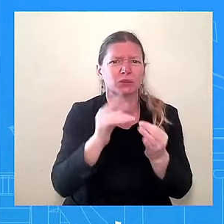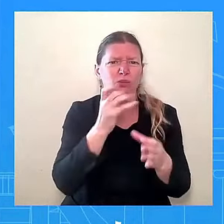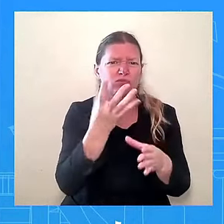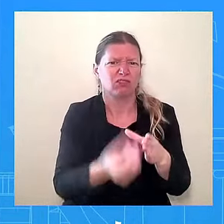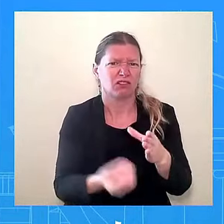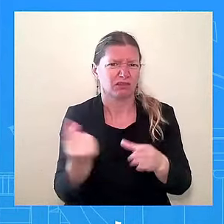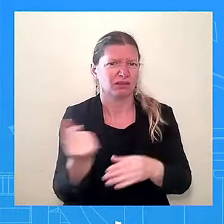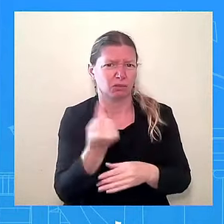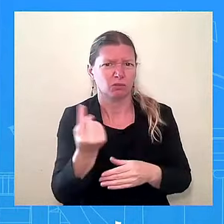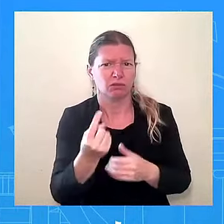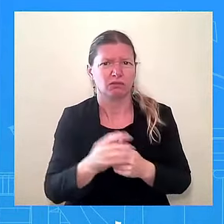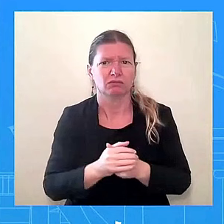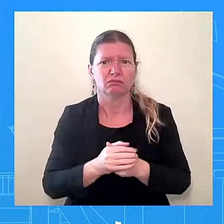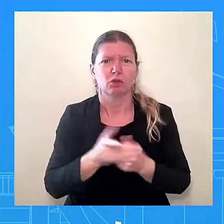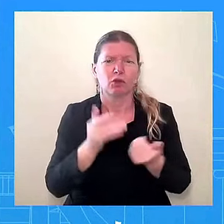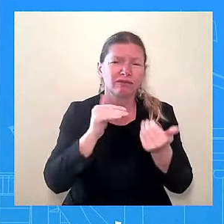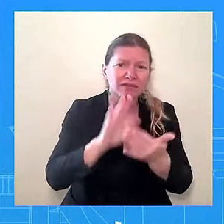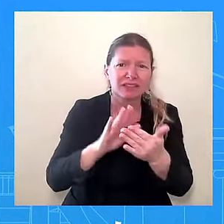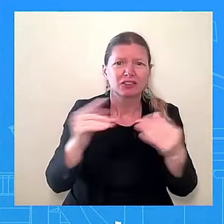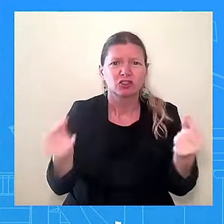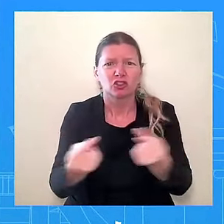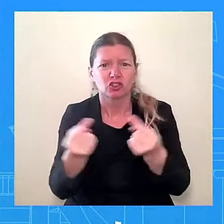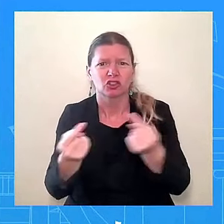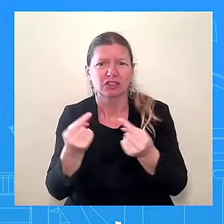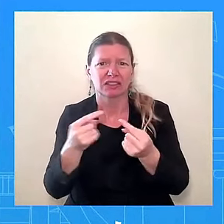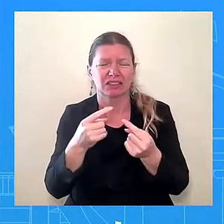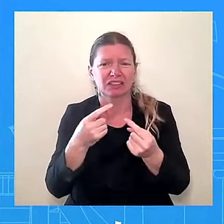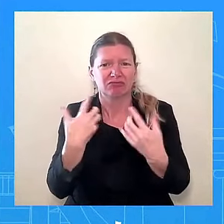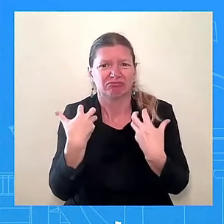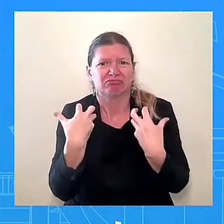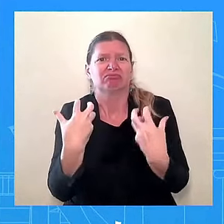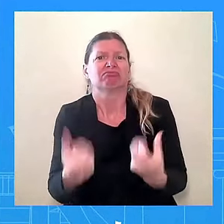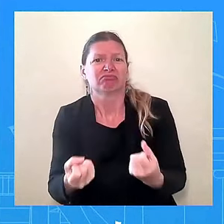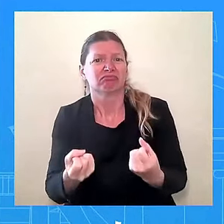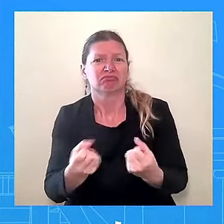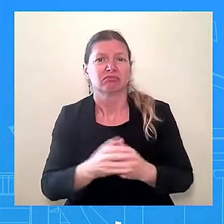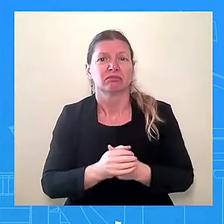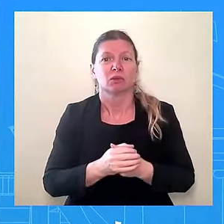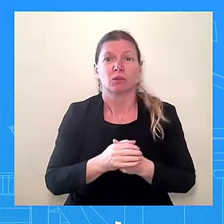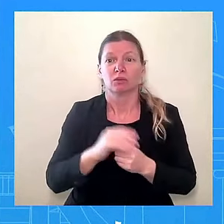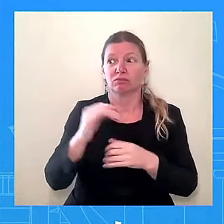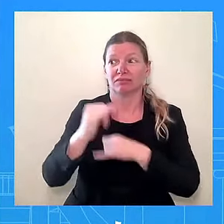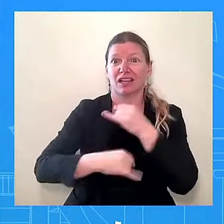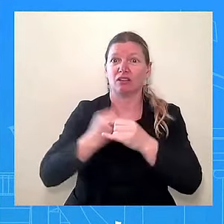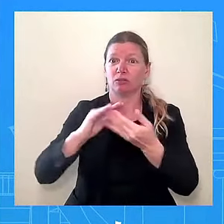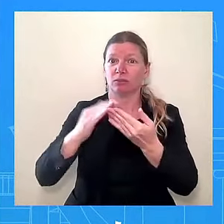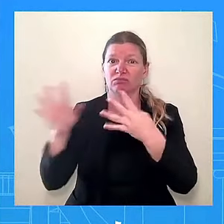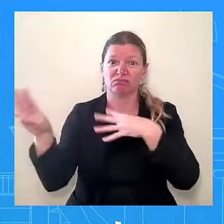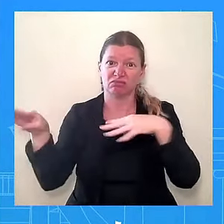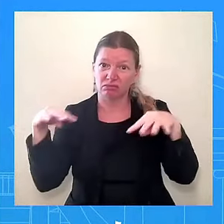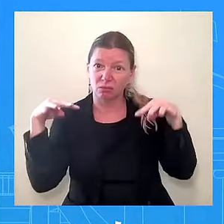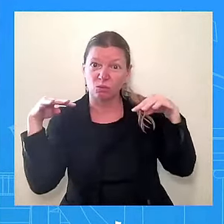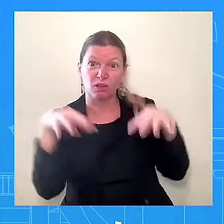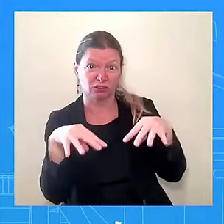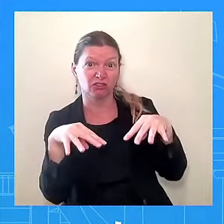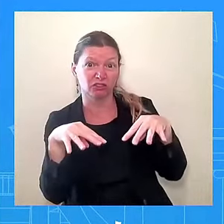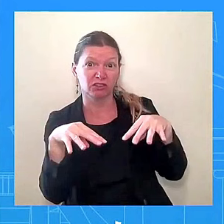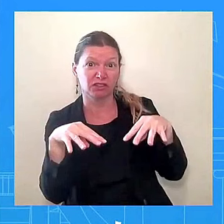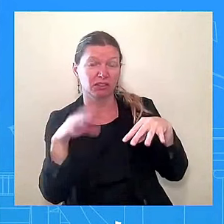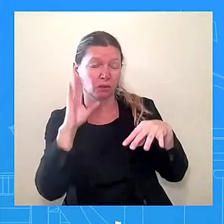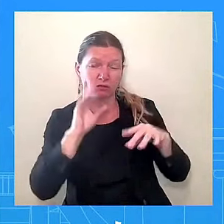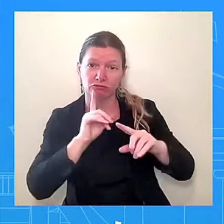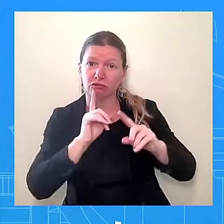Now, as Corrine alluded to, I know that you're all interested, a whole heck of a lot in events that